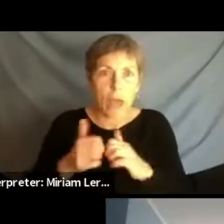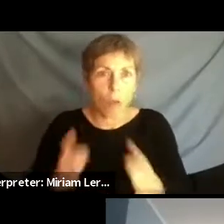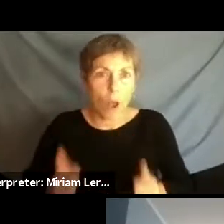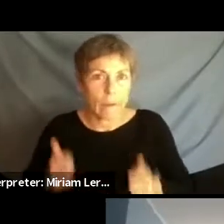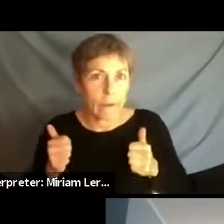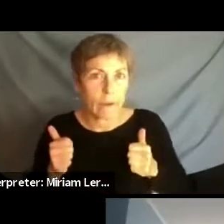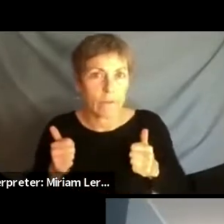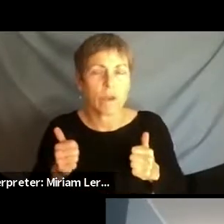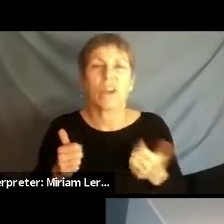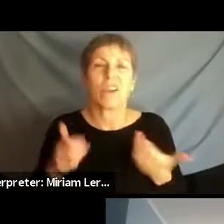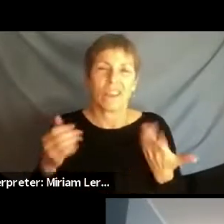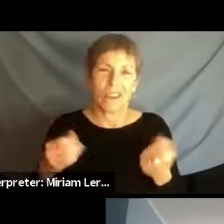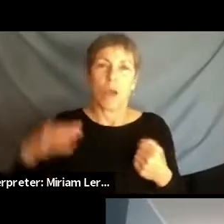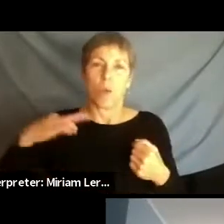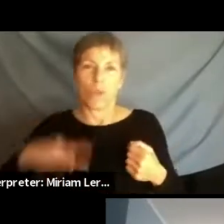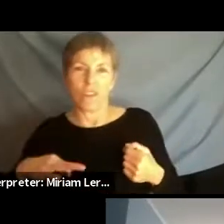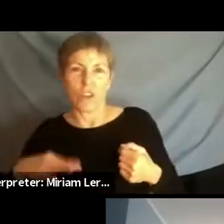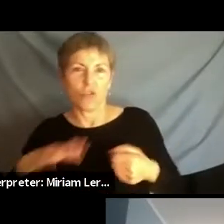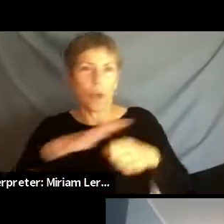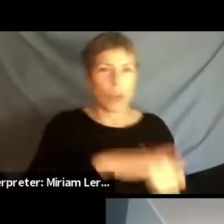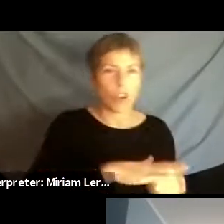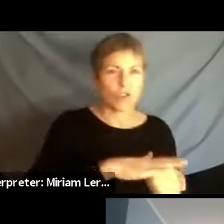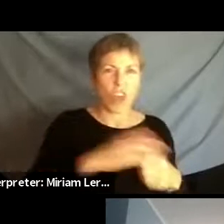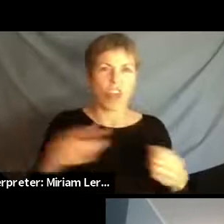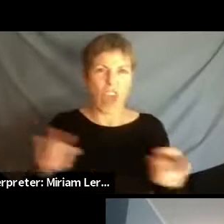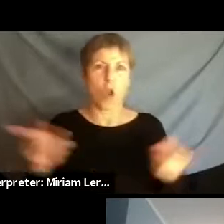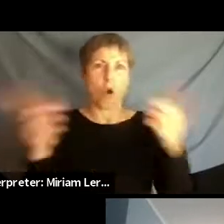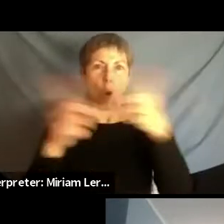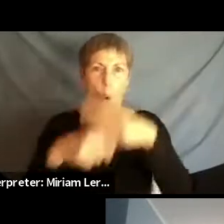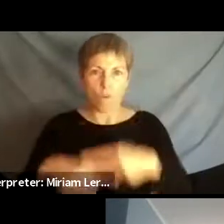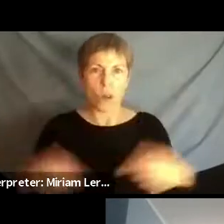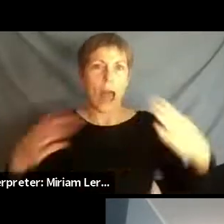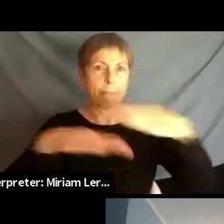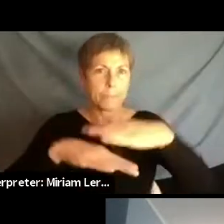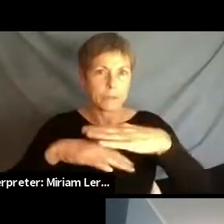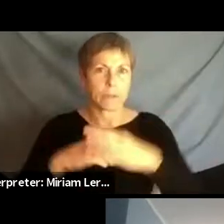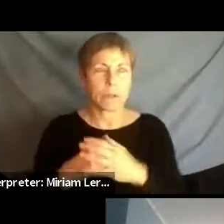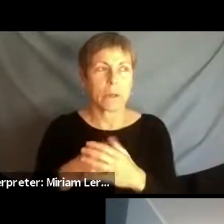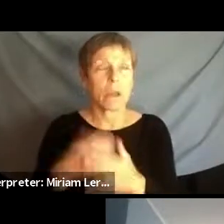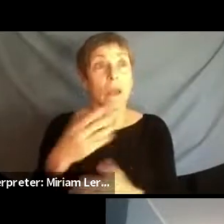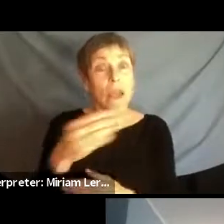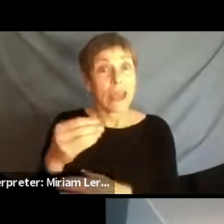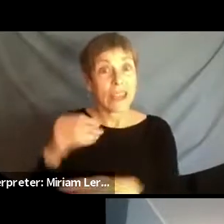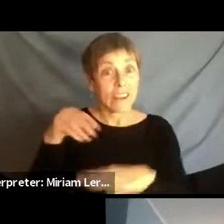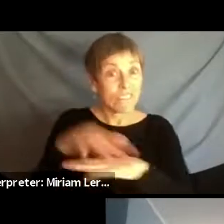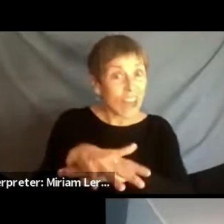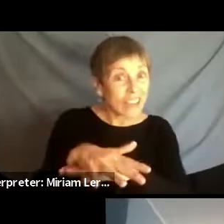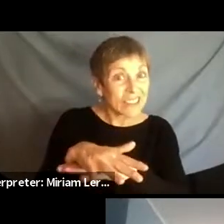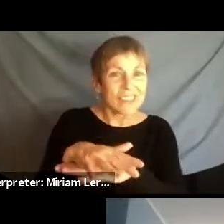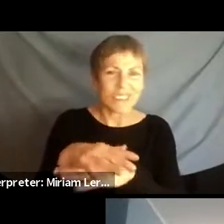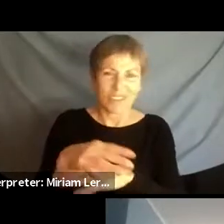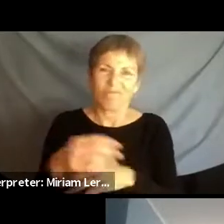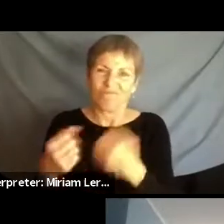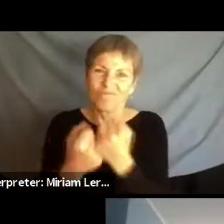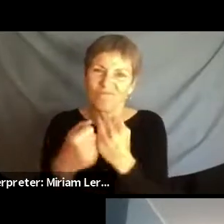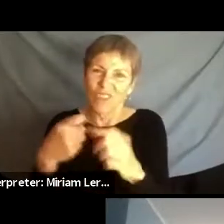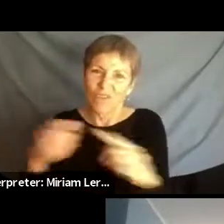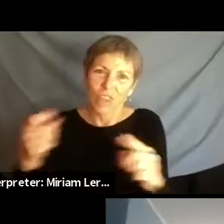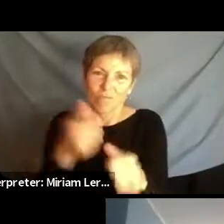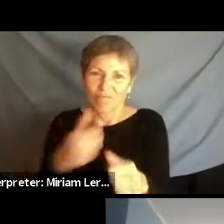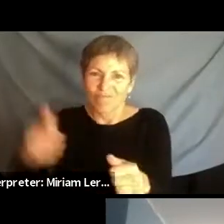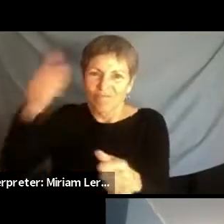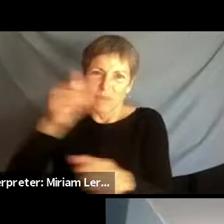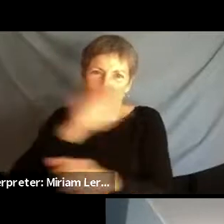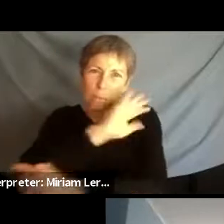privilege and oppression. And their effects, which are reinforced by states and powerful institutions in myriad ways,